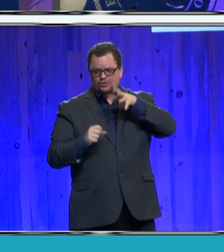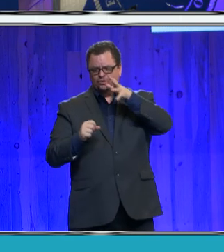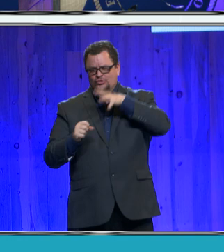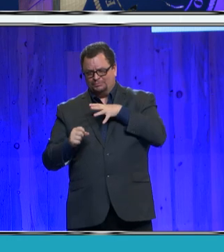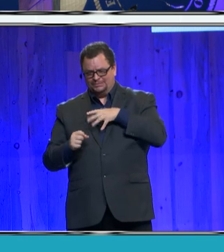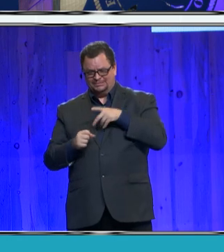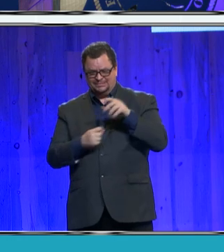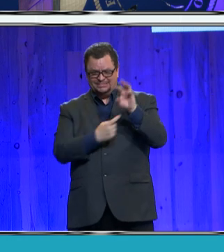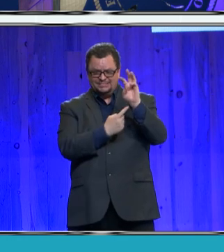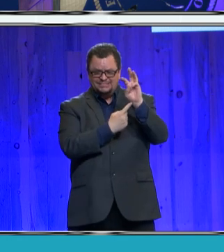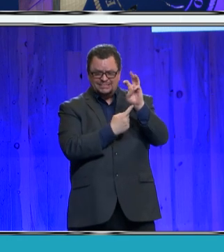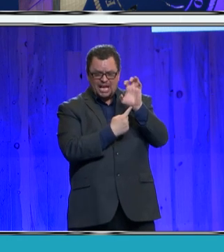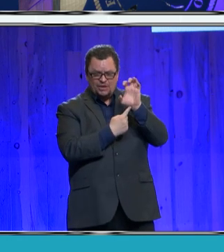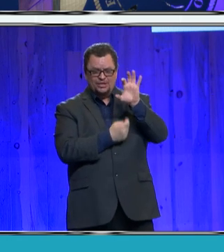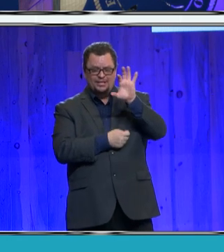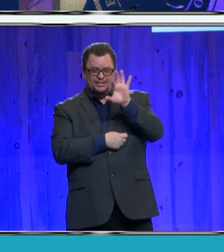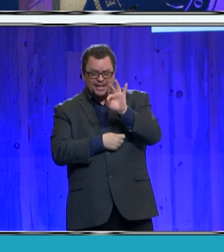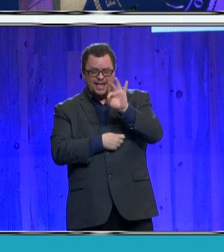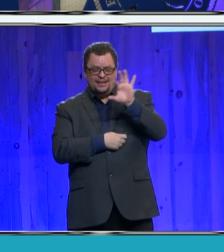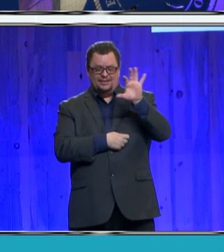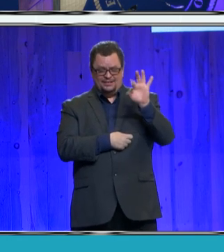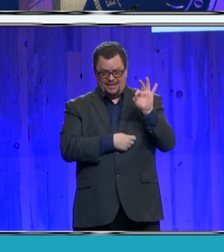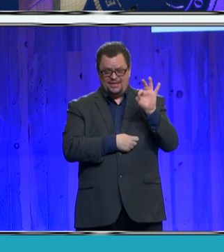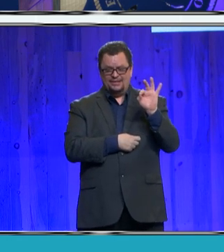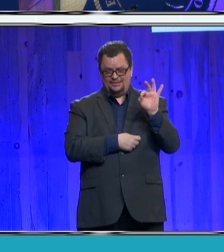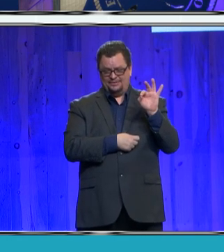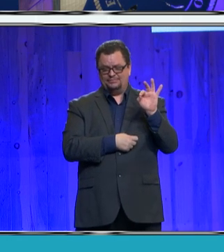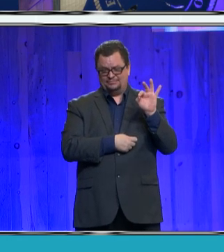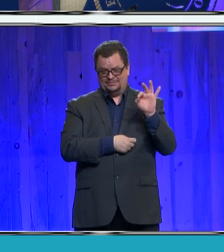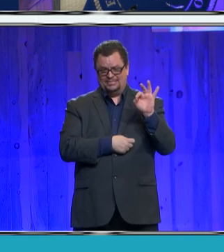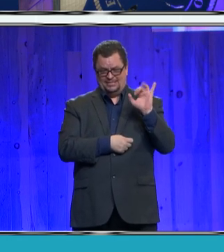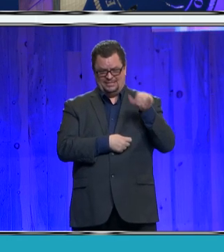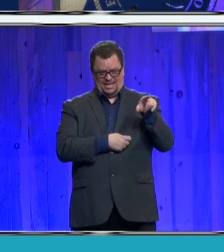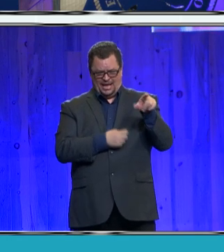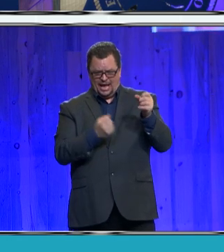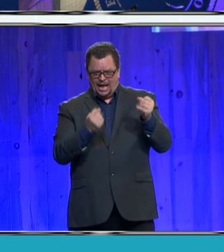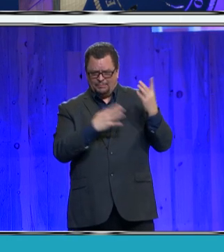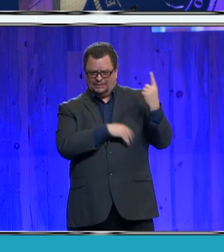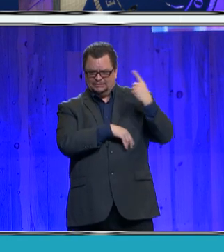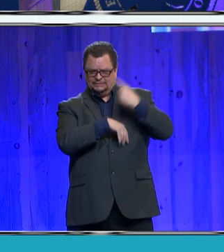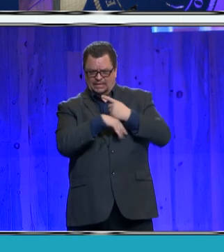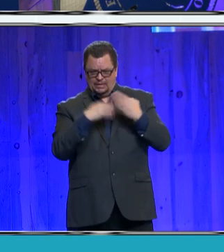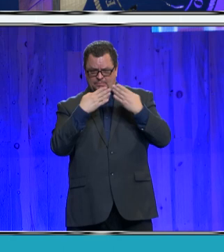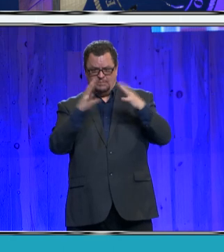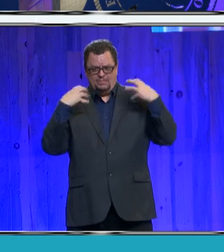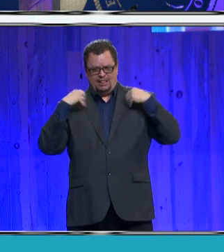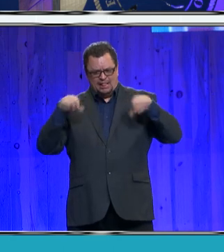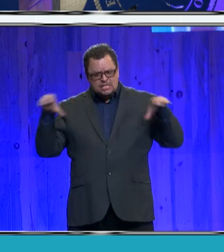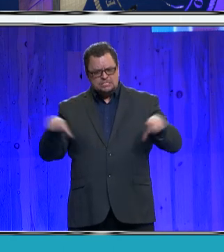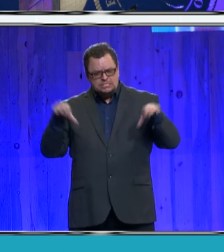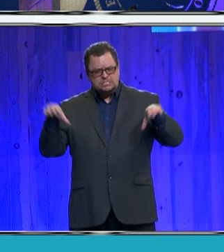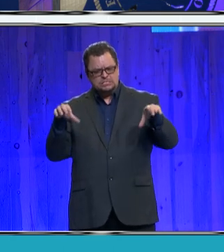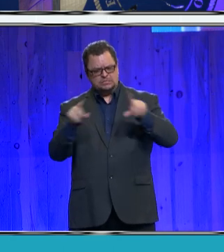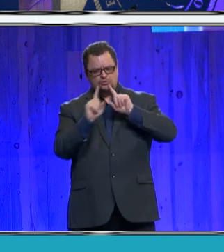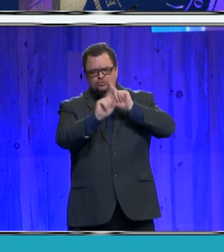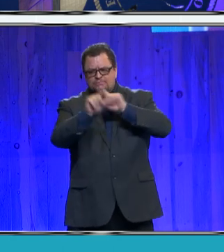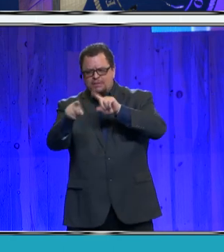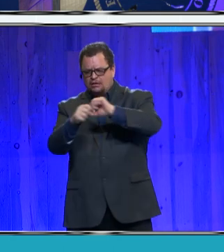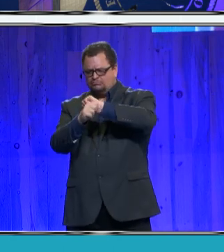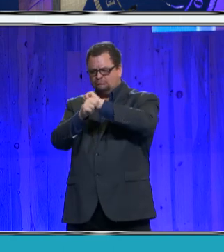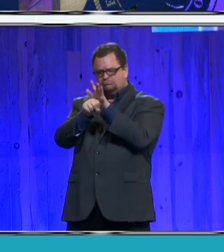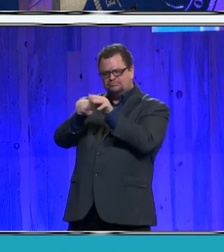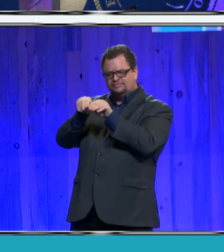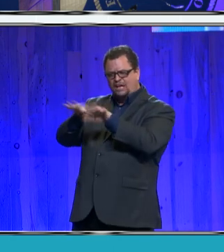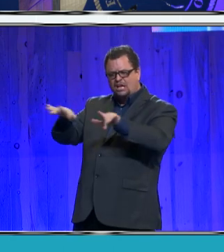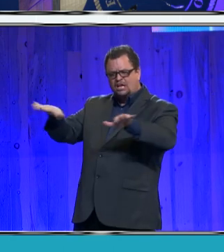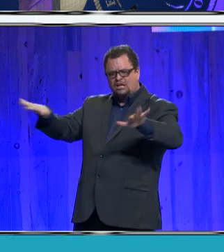699. This is how many days public health has responded to the pandemic. And they've